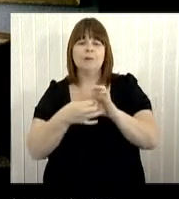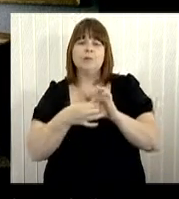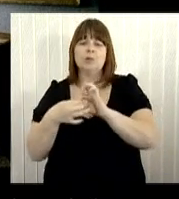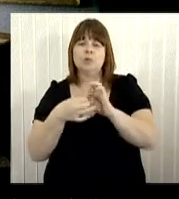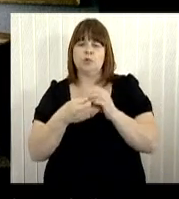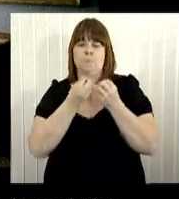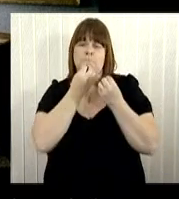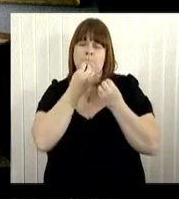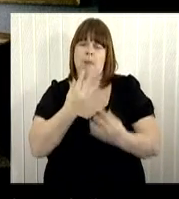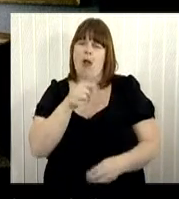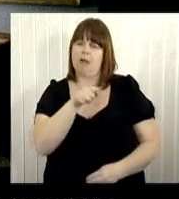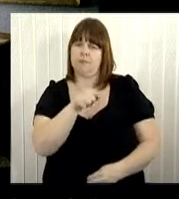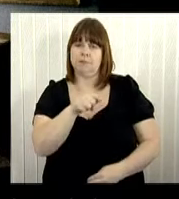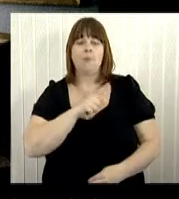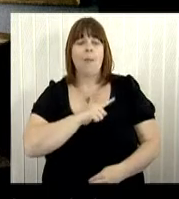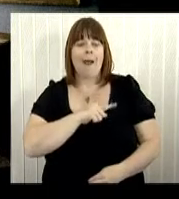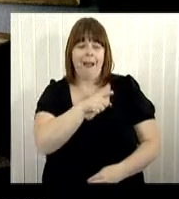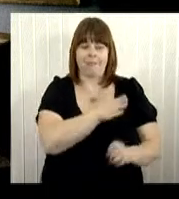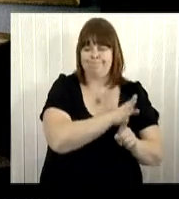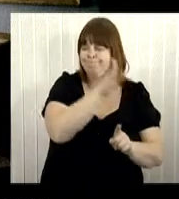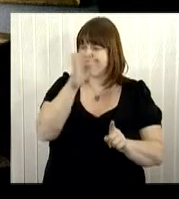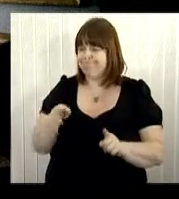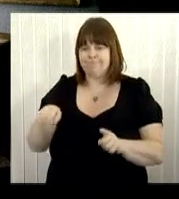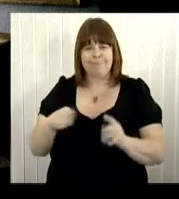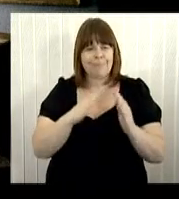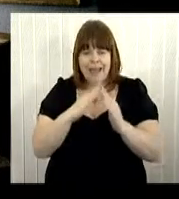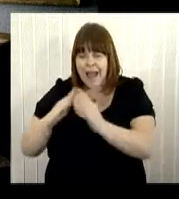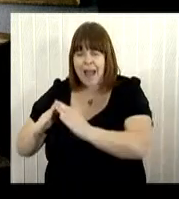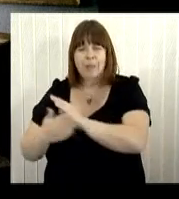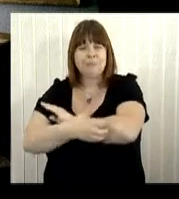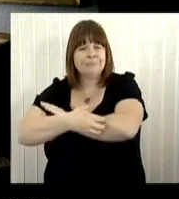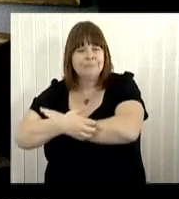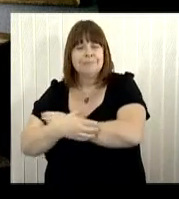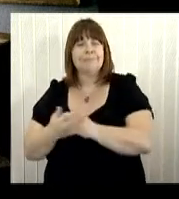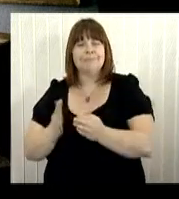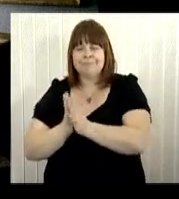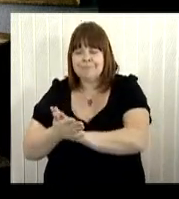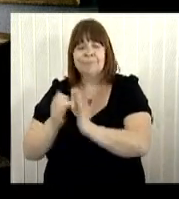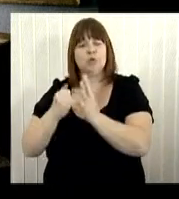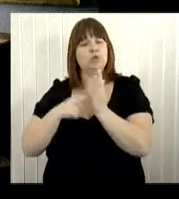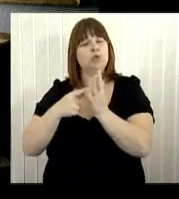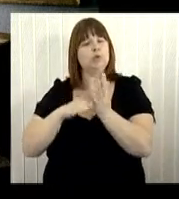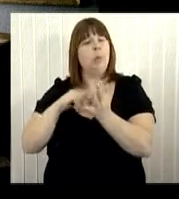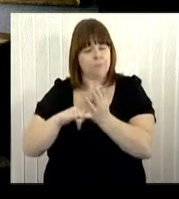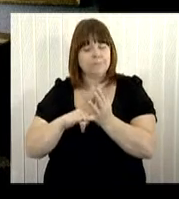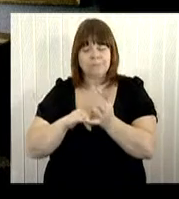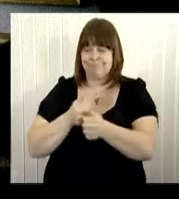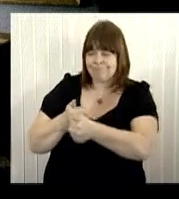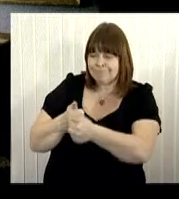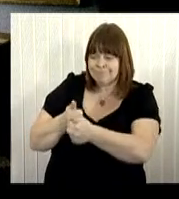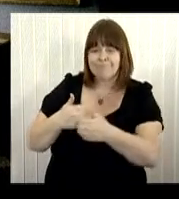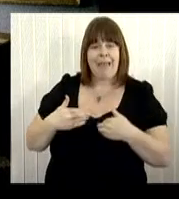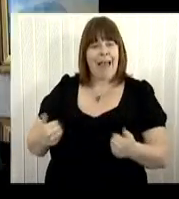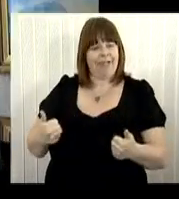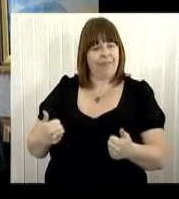Nursing Association is marvellous, because they get the care right to where it is needed most – in homes, in the